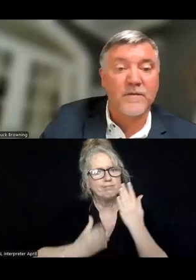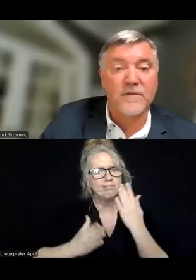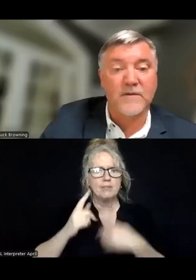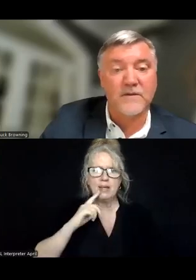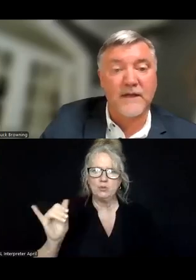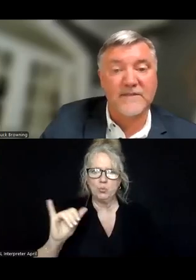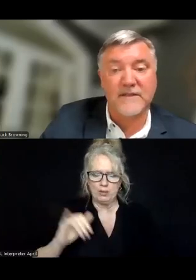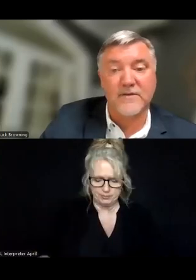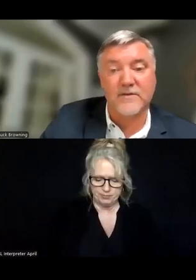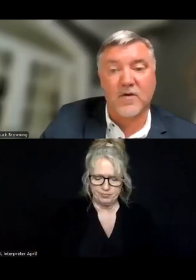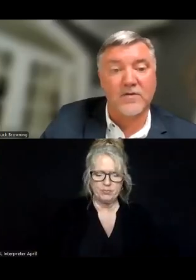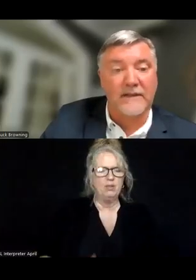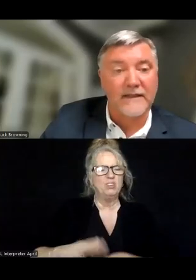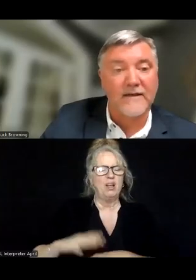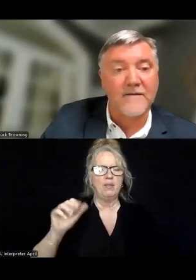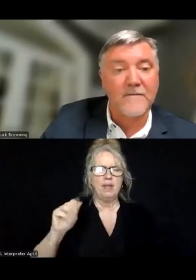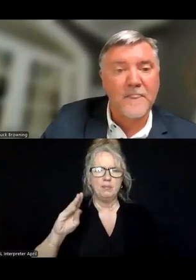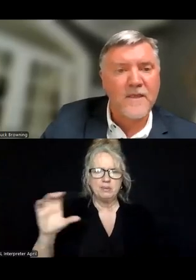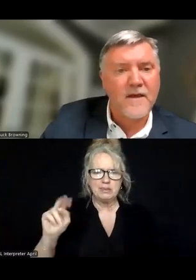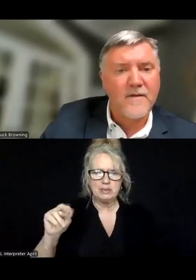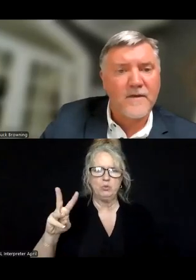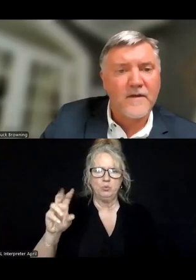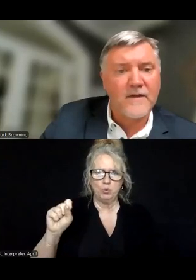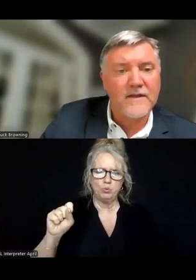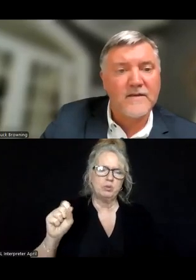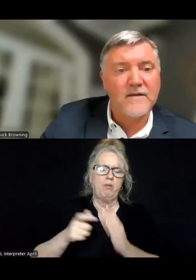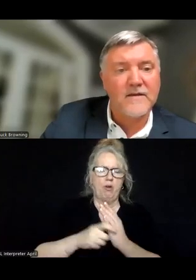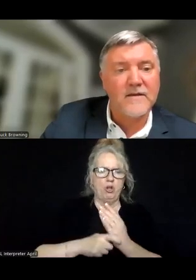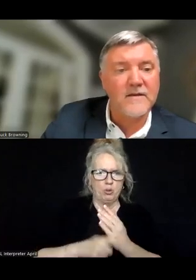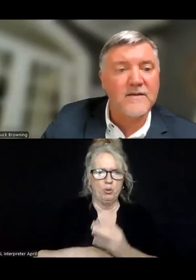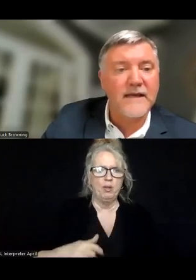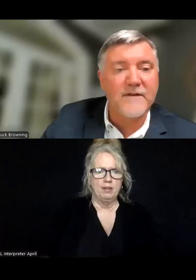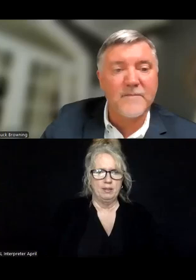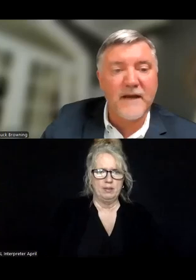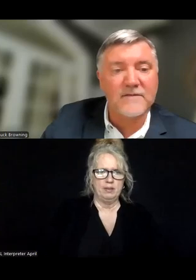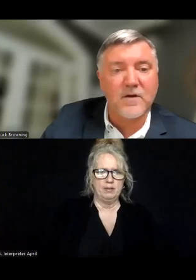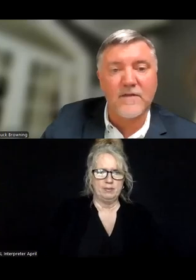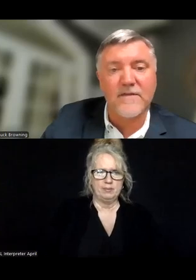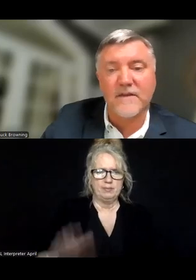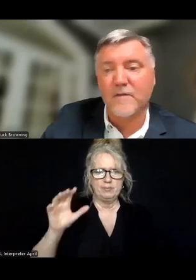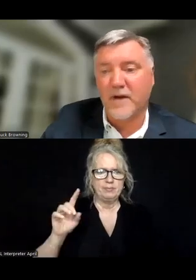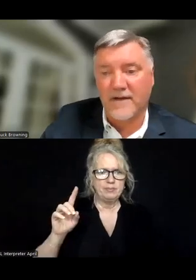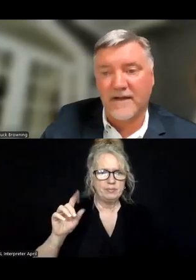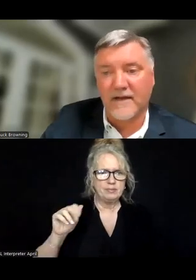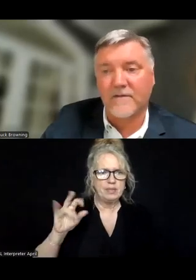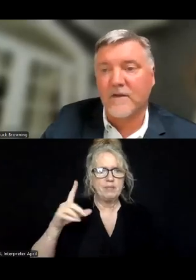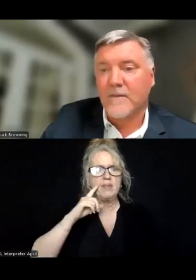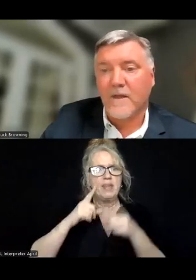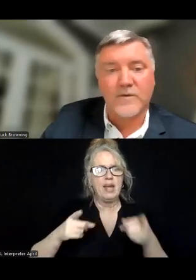well. So that was on the ABC News article link. And then David passed on this